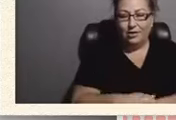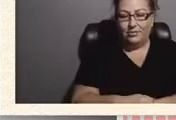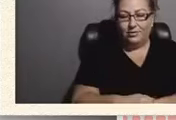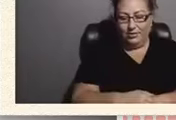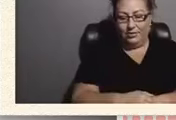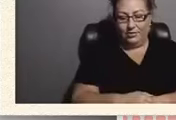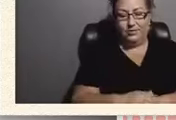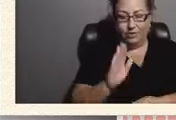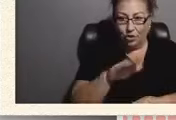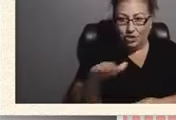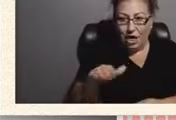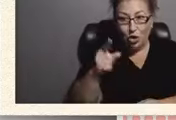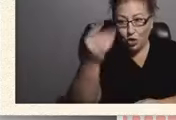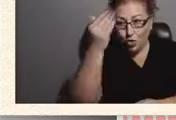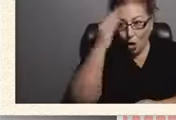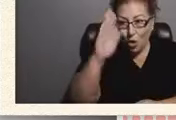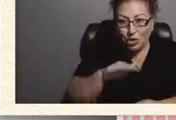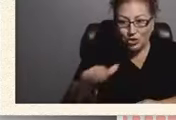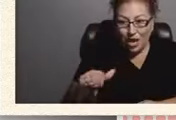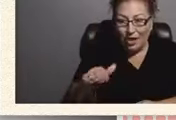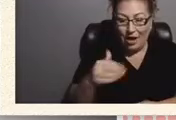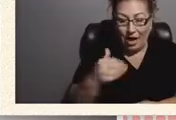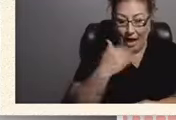know your child. You're a mom. I know my kids.